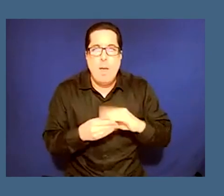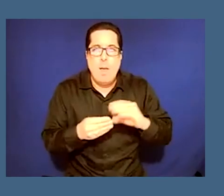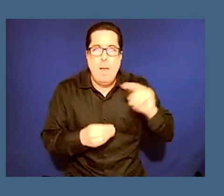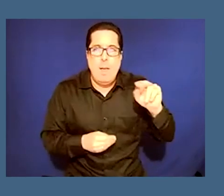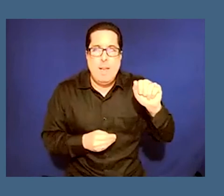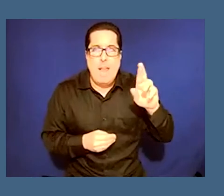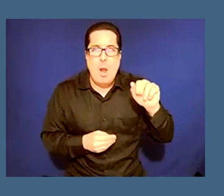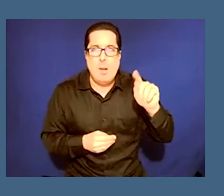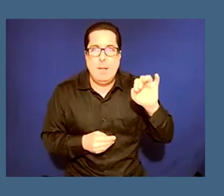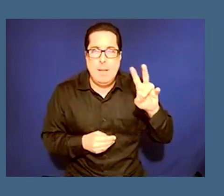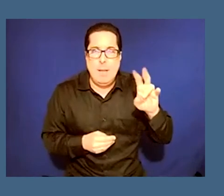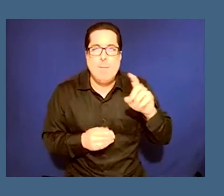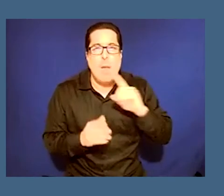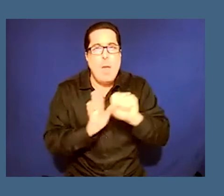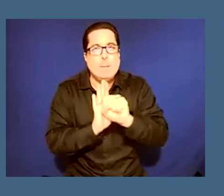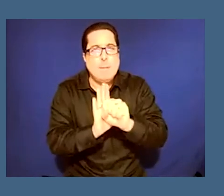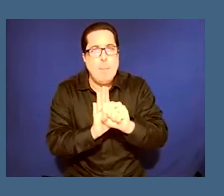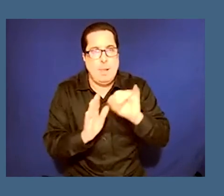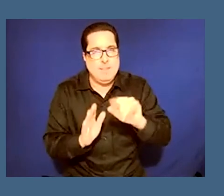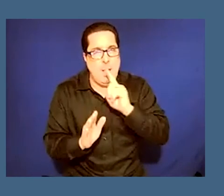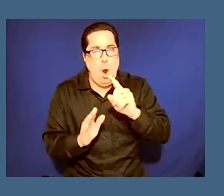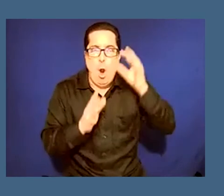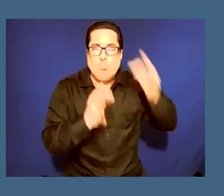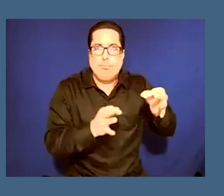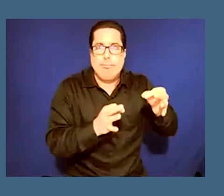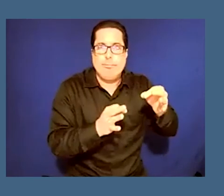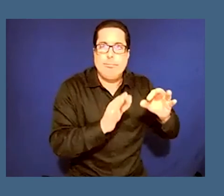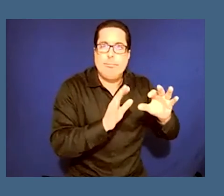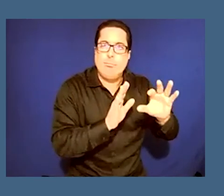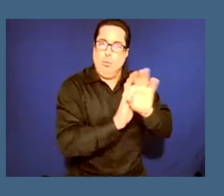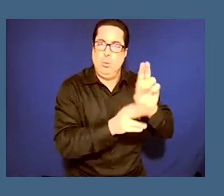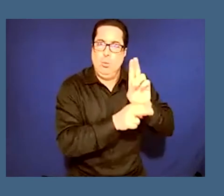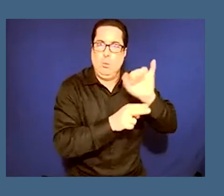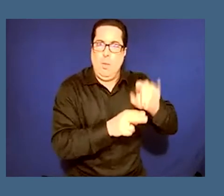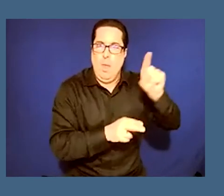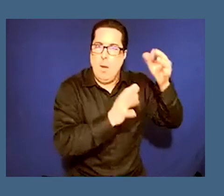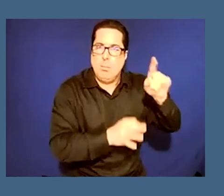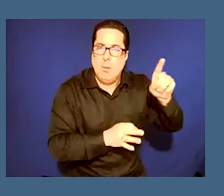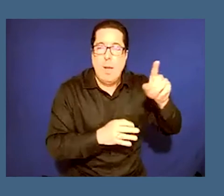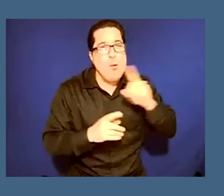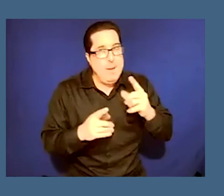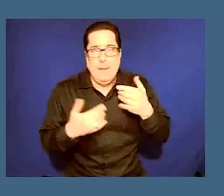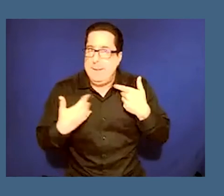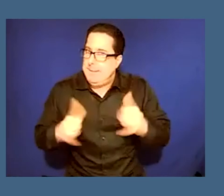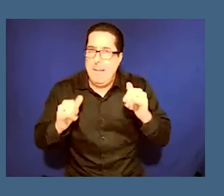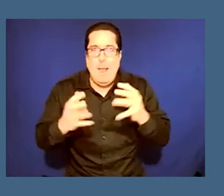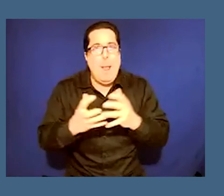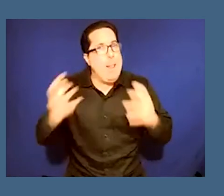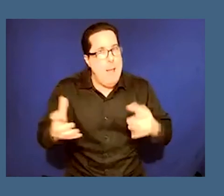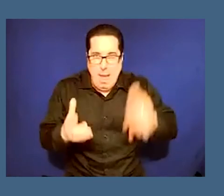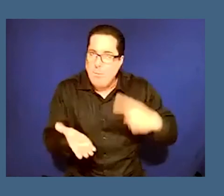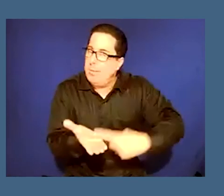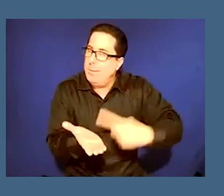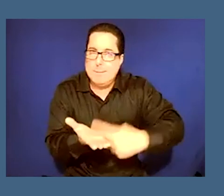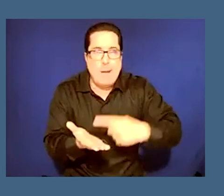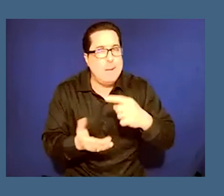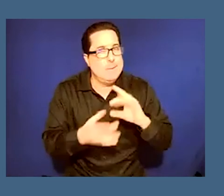symbols that are chosen so i do still have um there's still a lot that needs to be discussed when it comes to